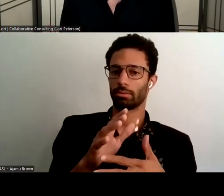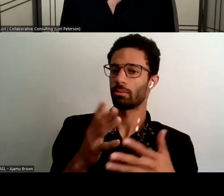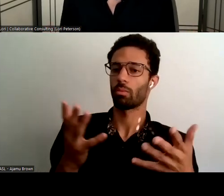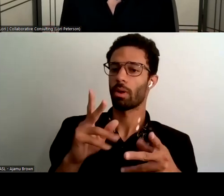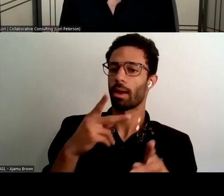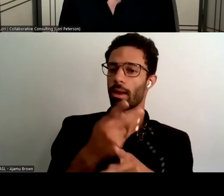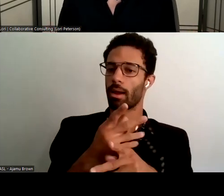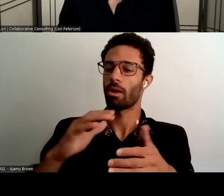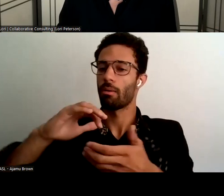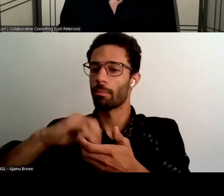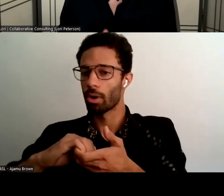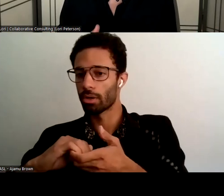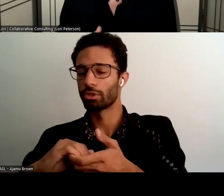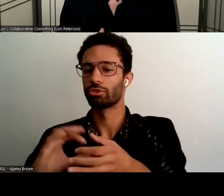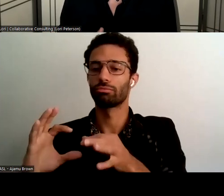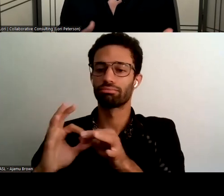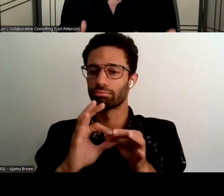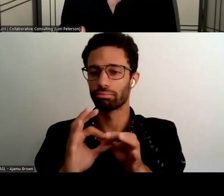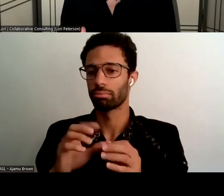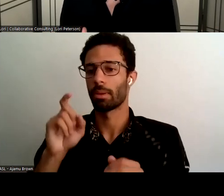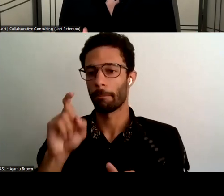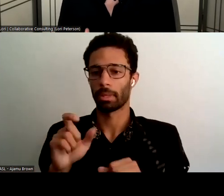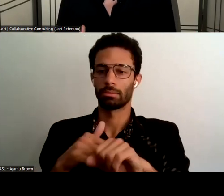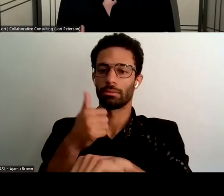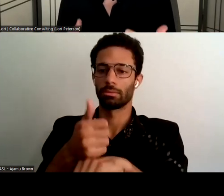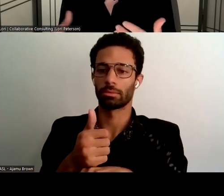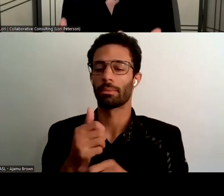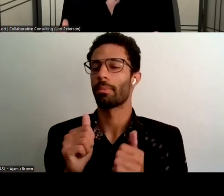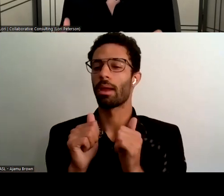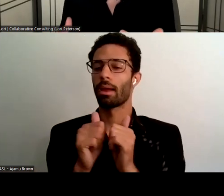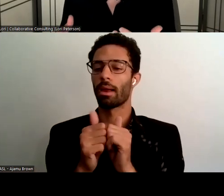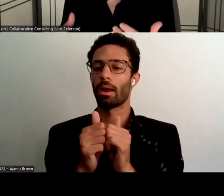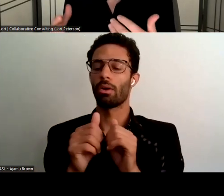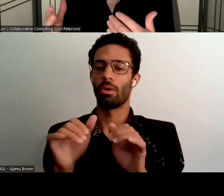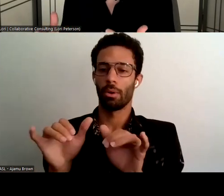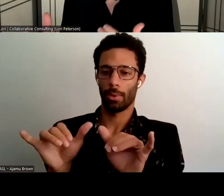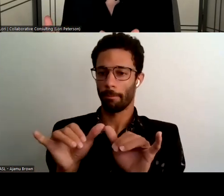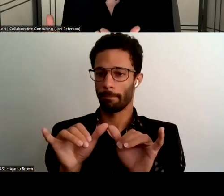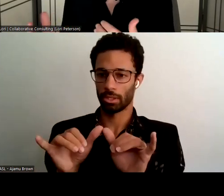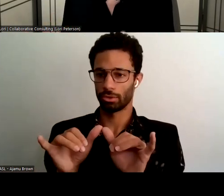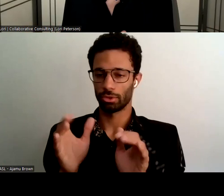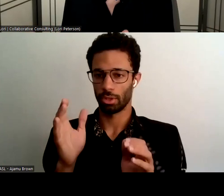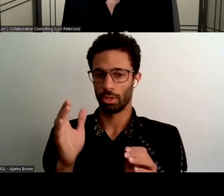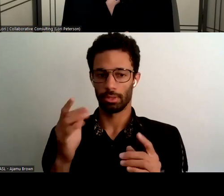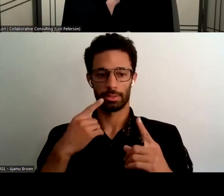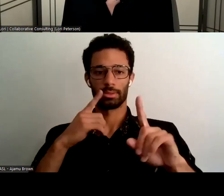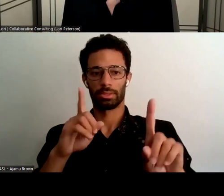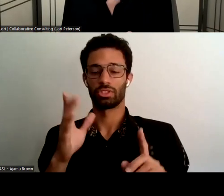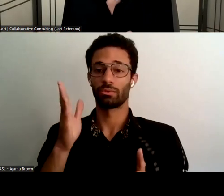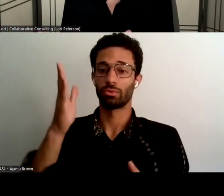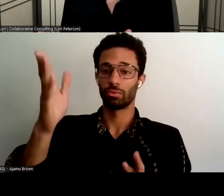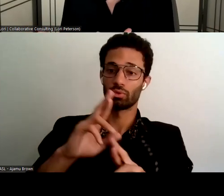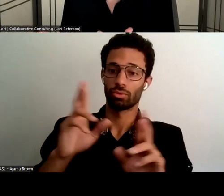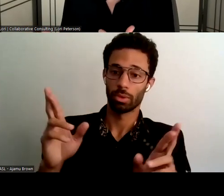alliances would need to be in place and how would we measure a successful future ready california aging